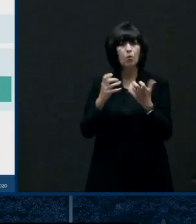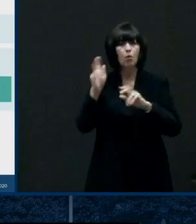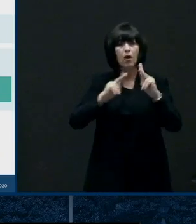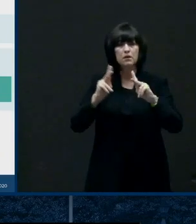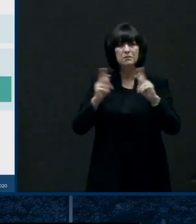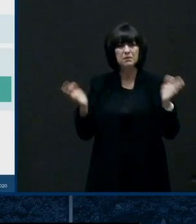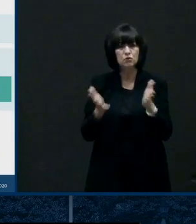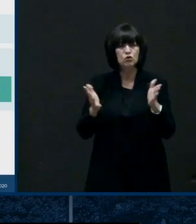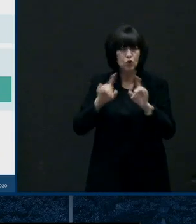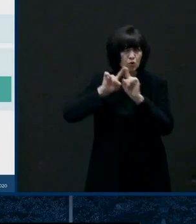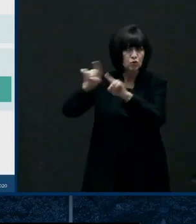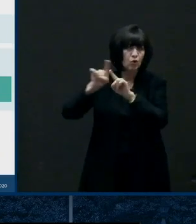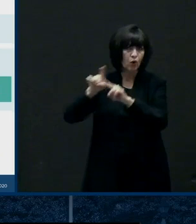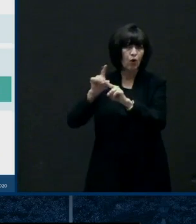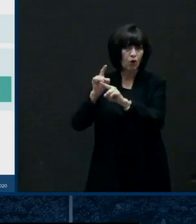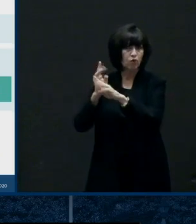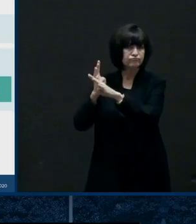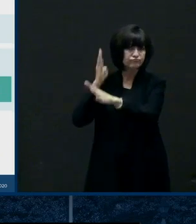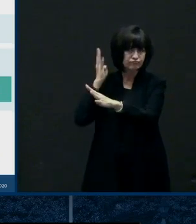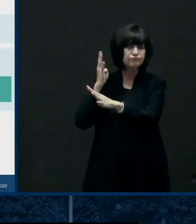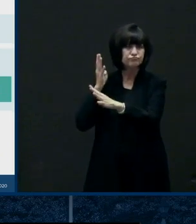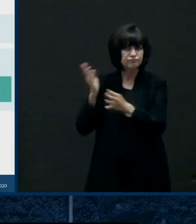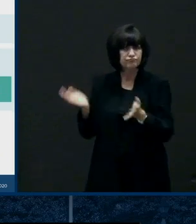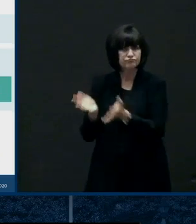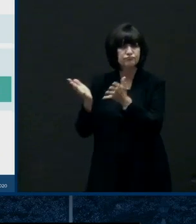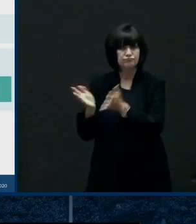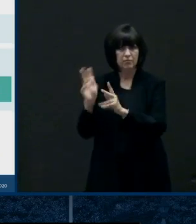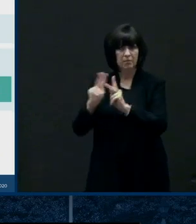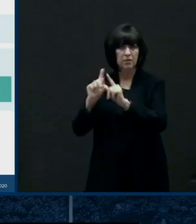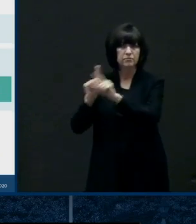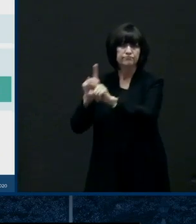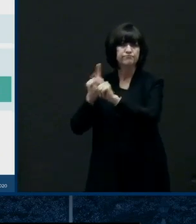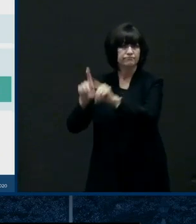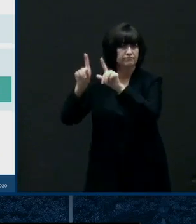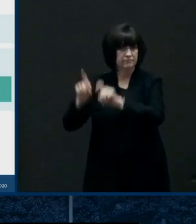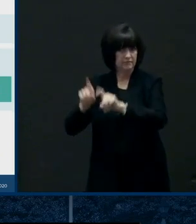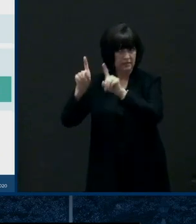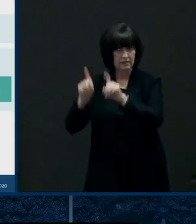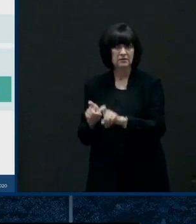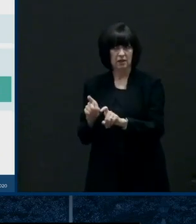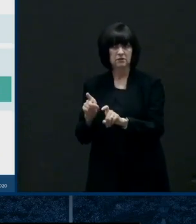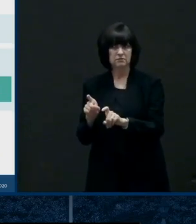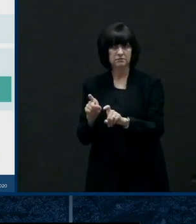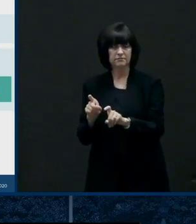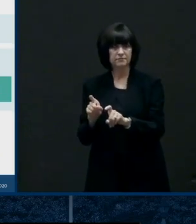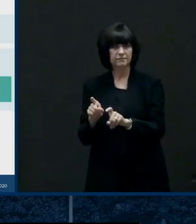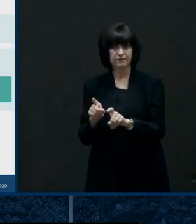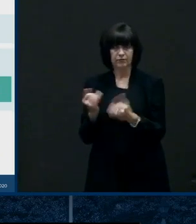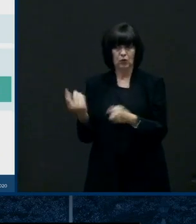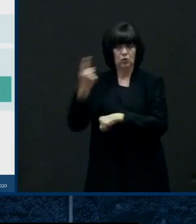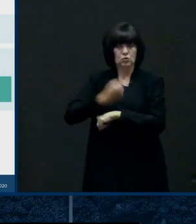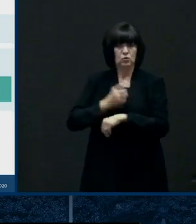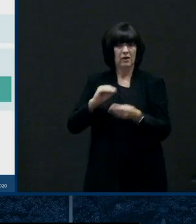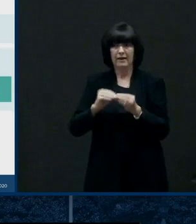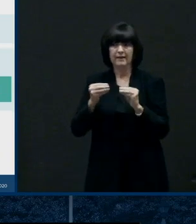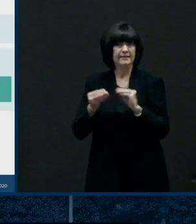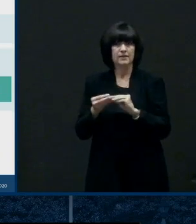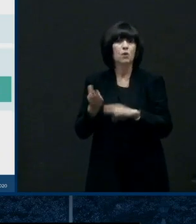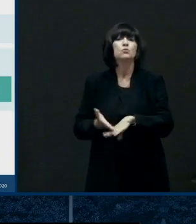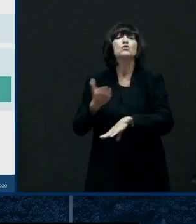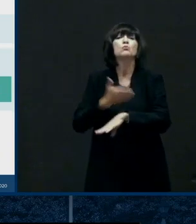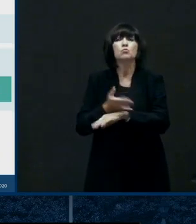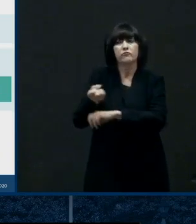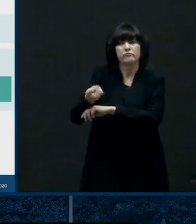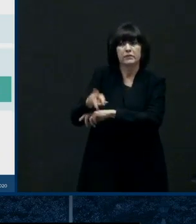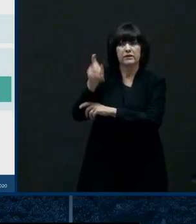and the testing that's happening in other venues at four four point two percent positive that's not today's number today's number is better yet than that